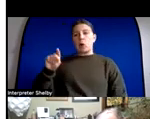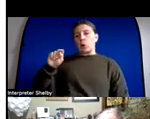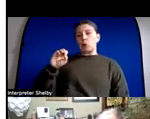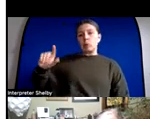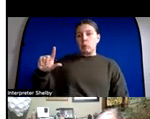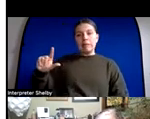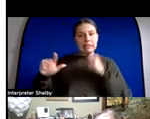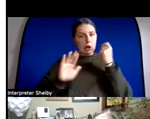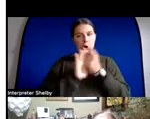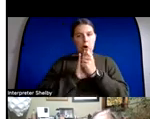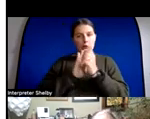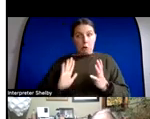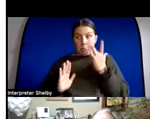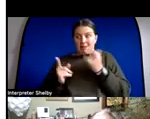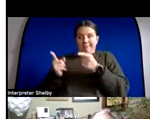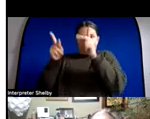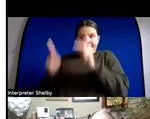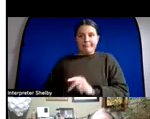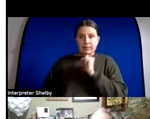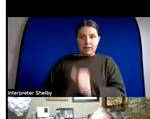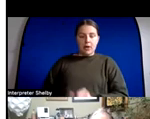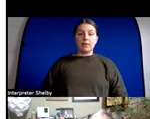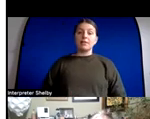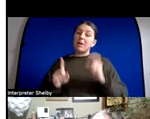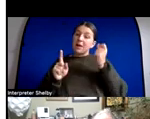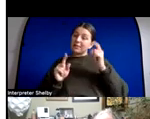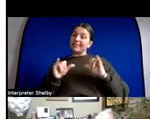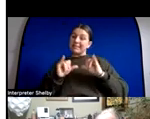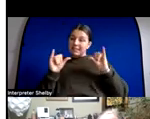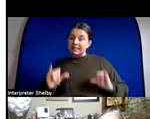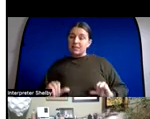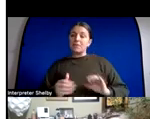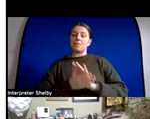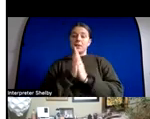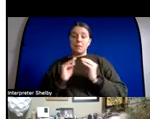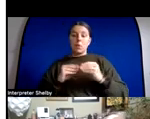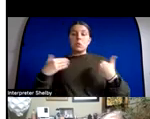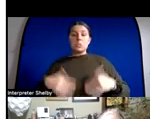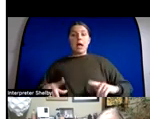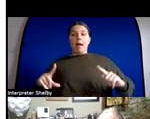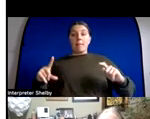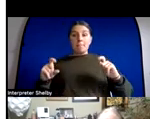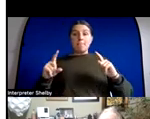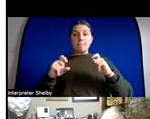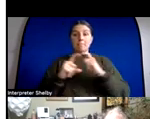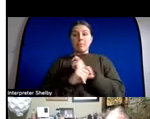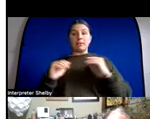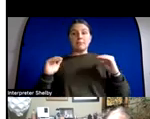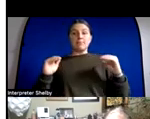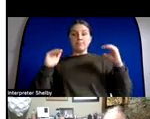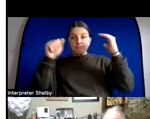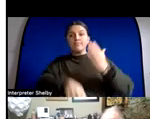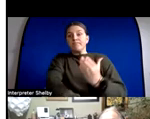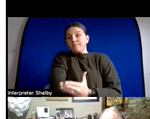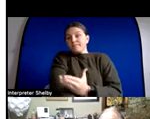you know but as these systems become more and more capable it's going to be harder and harder